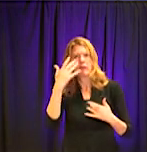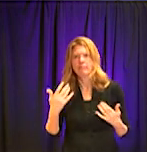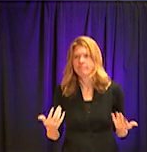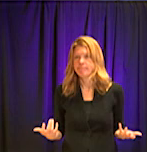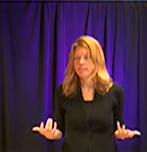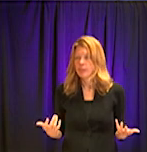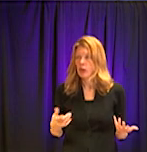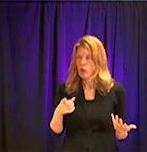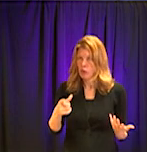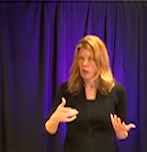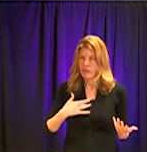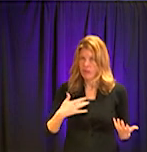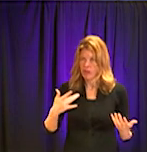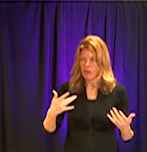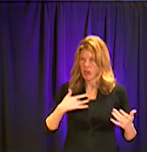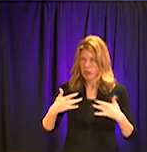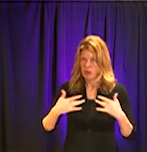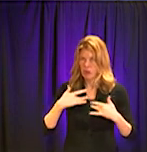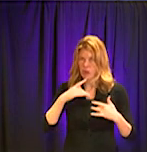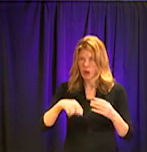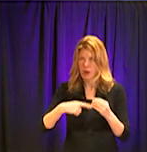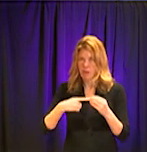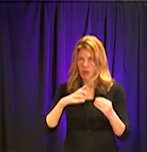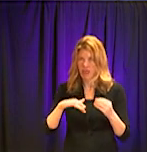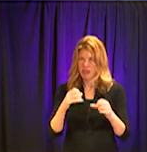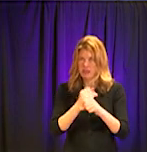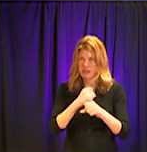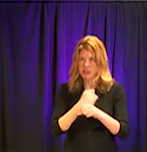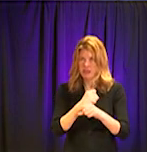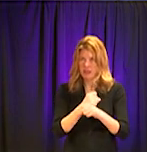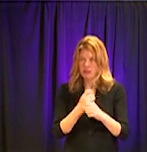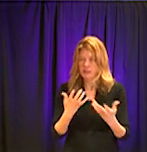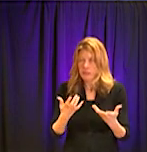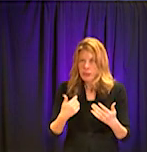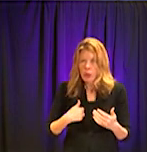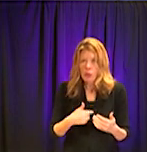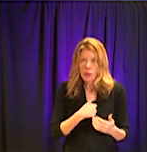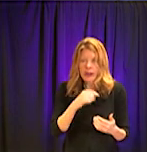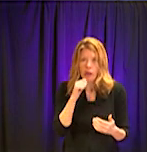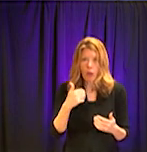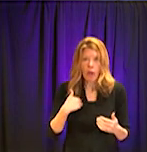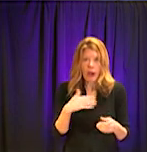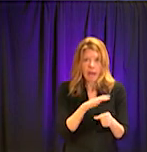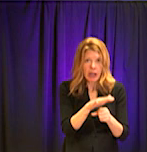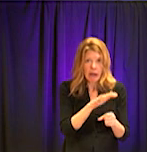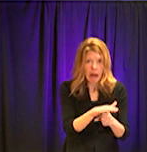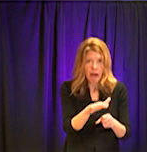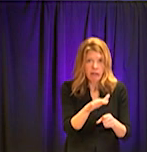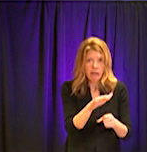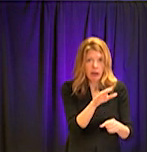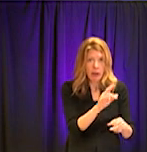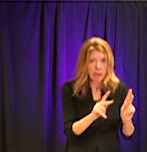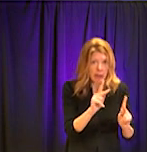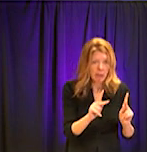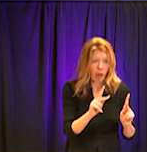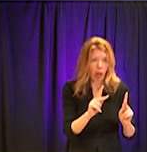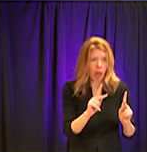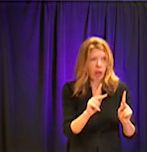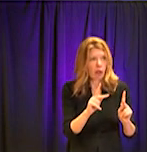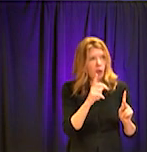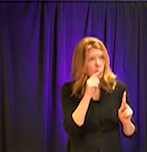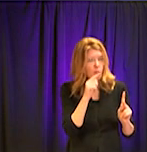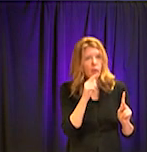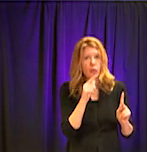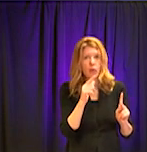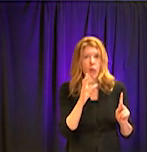at all? And if you could speak to that, that point that we're short on all those things that protect the people who are trying to protect us? Absolutely. No, I'm